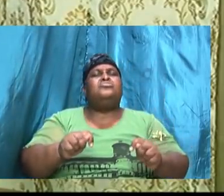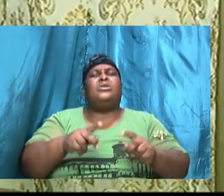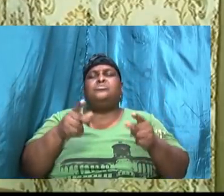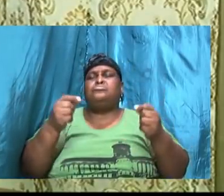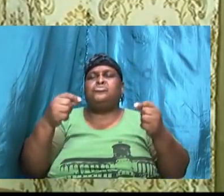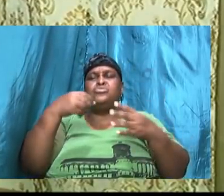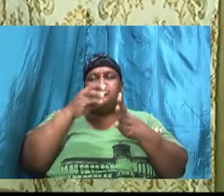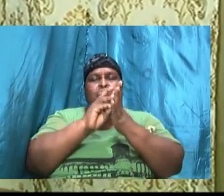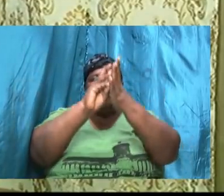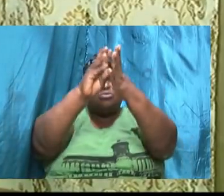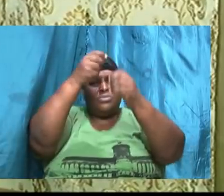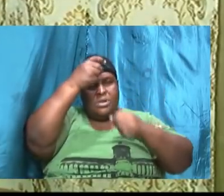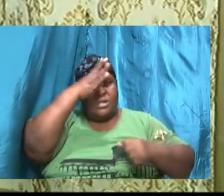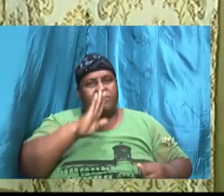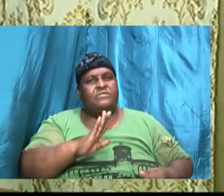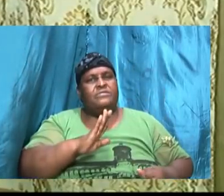will